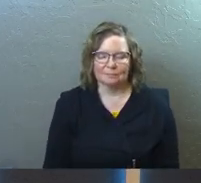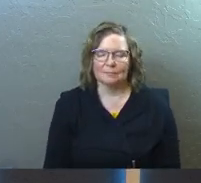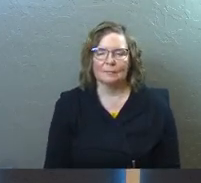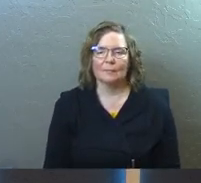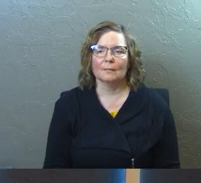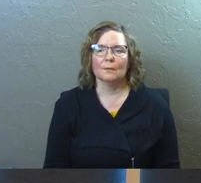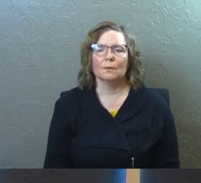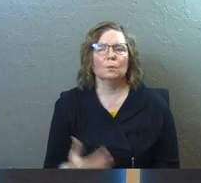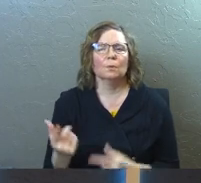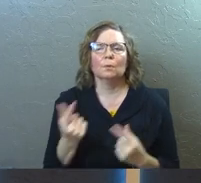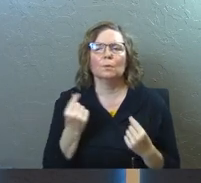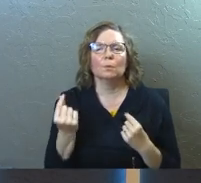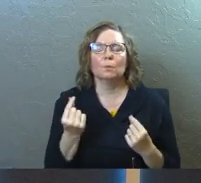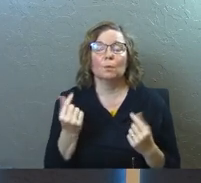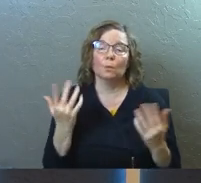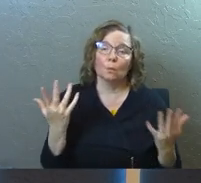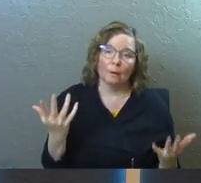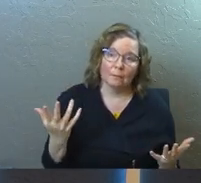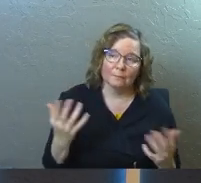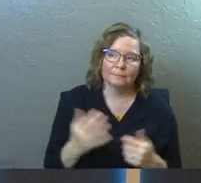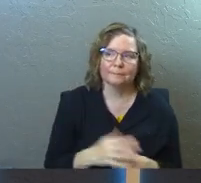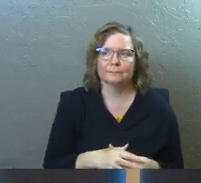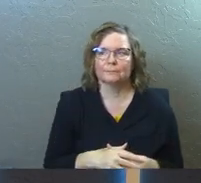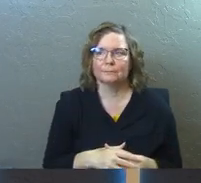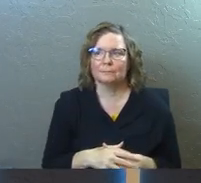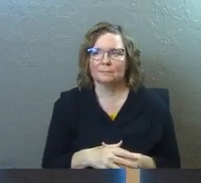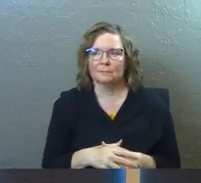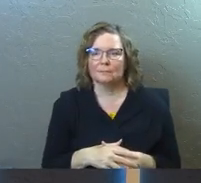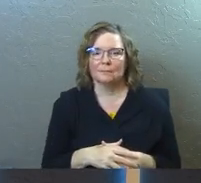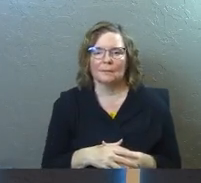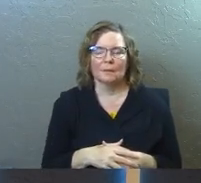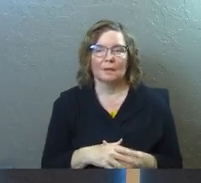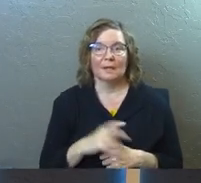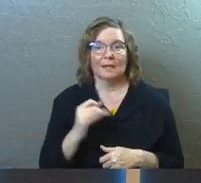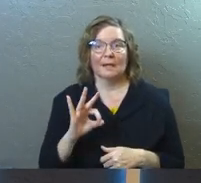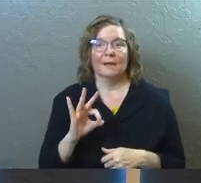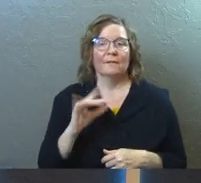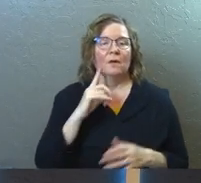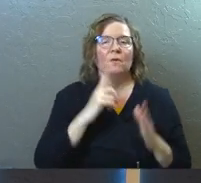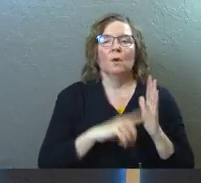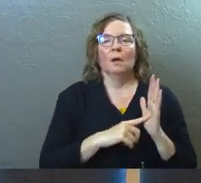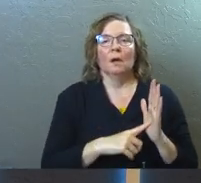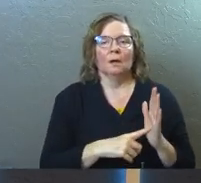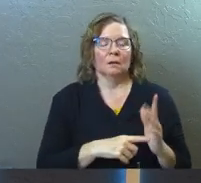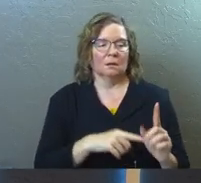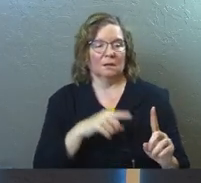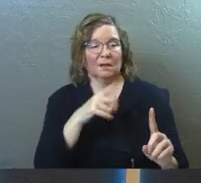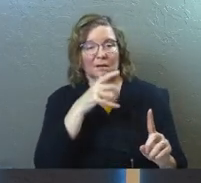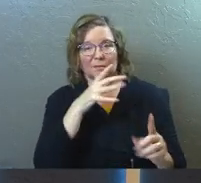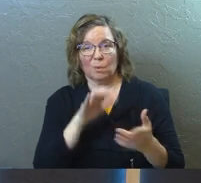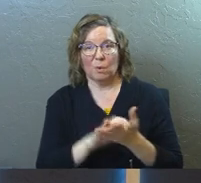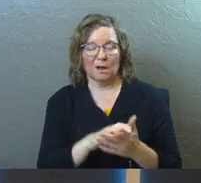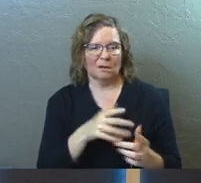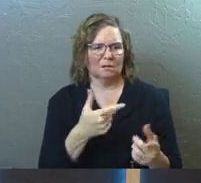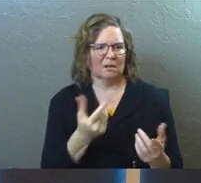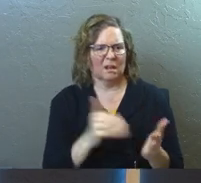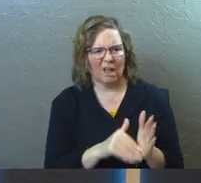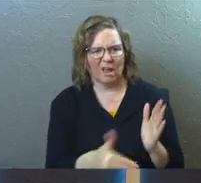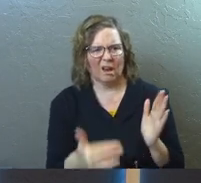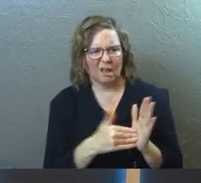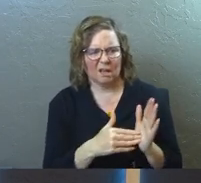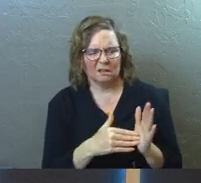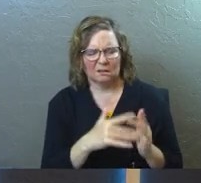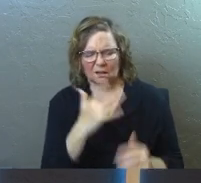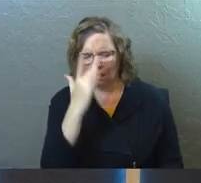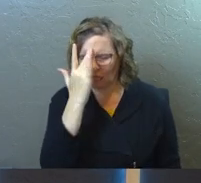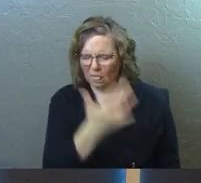And what am I doing? Well, she did that thing again. And she's done it so many times. And I've forgiven her so many times. And